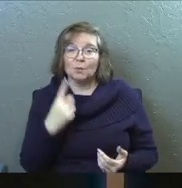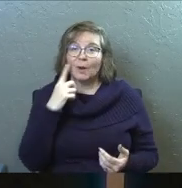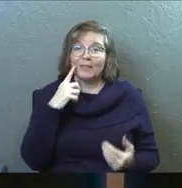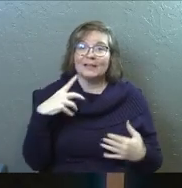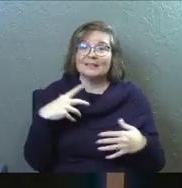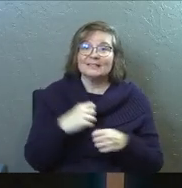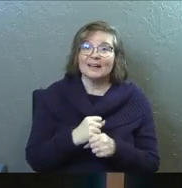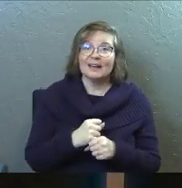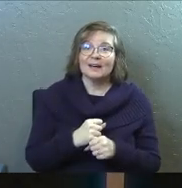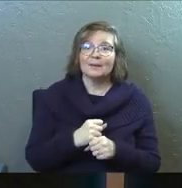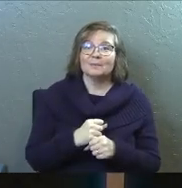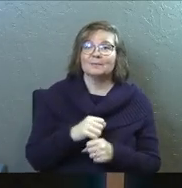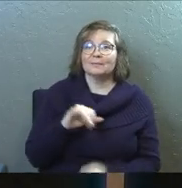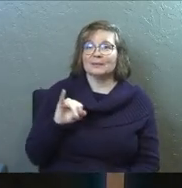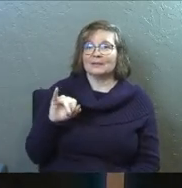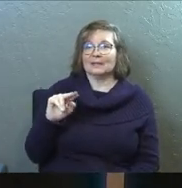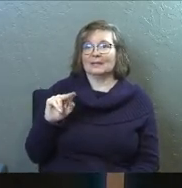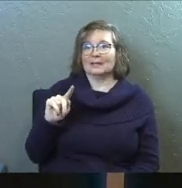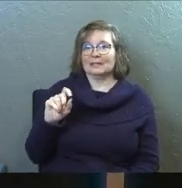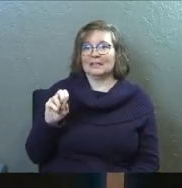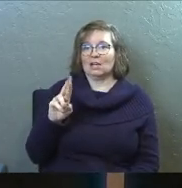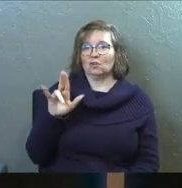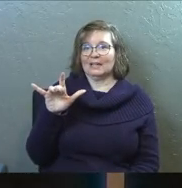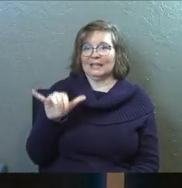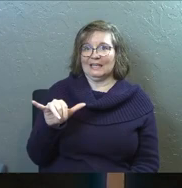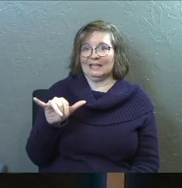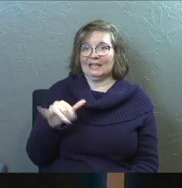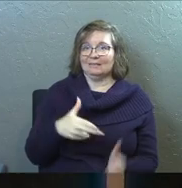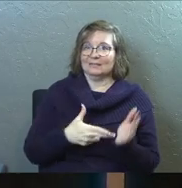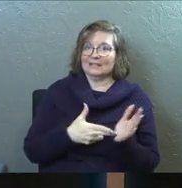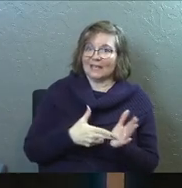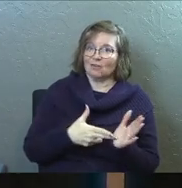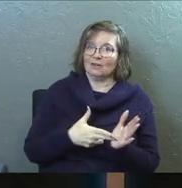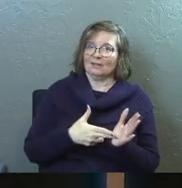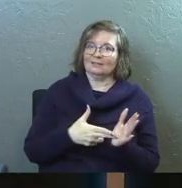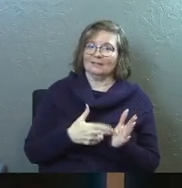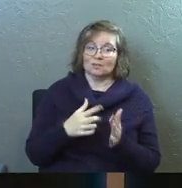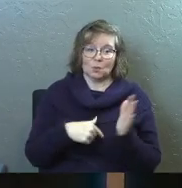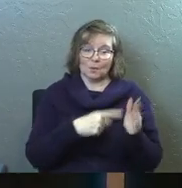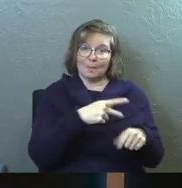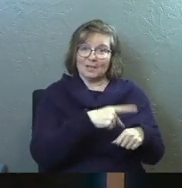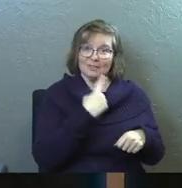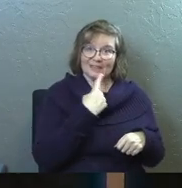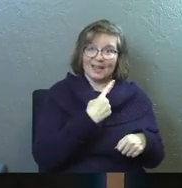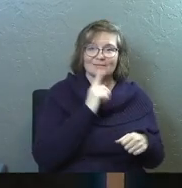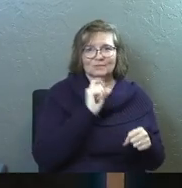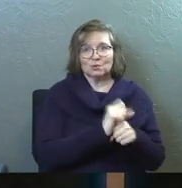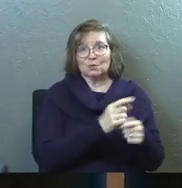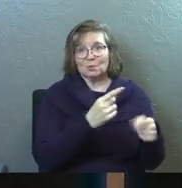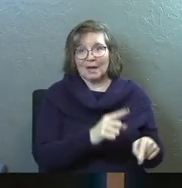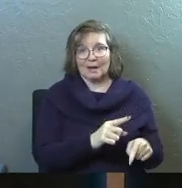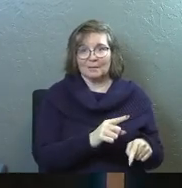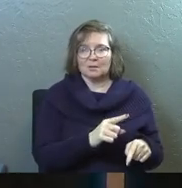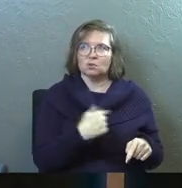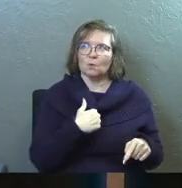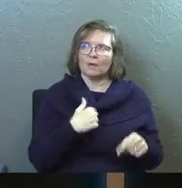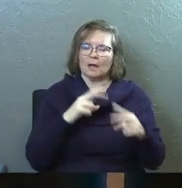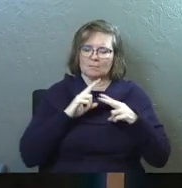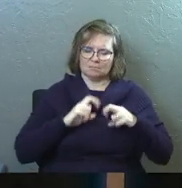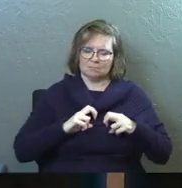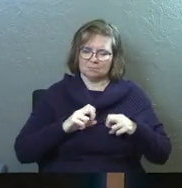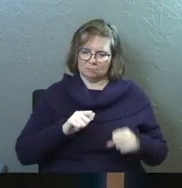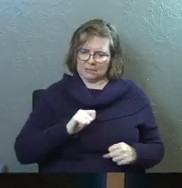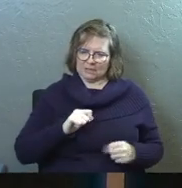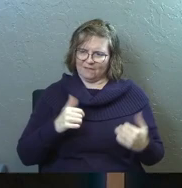to sum that up is there's integrity. What Peter says is what happened. Do I have that integrity? When somebody